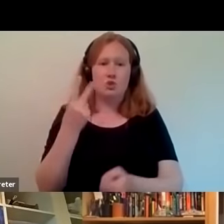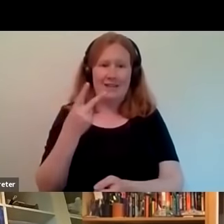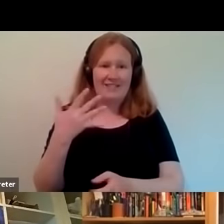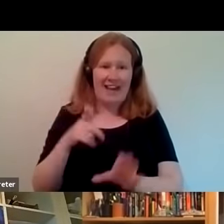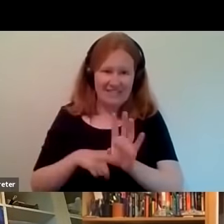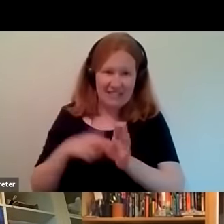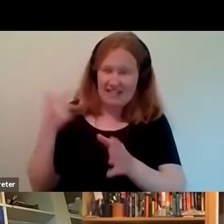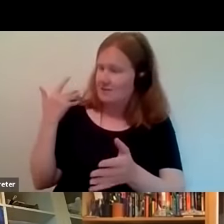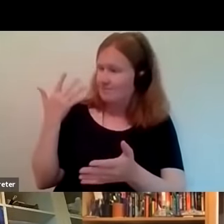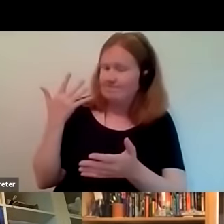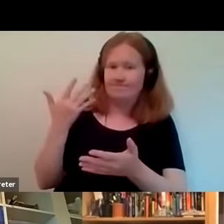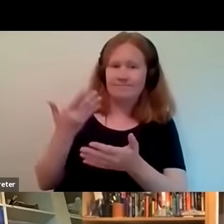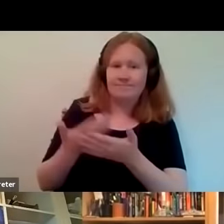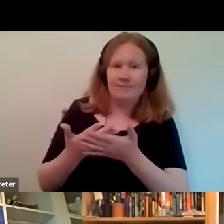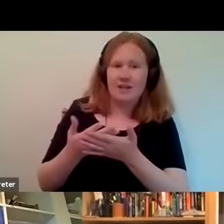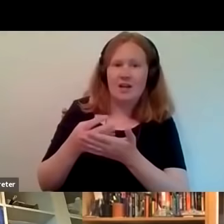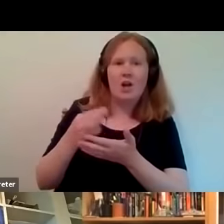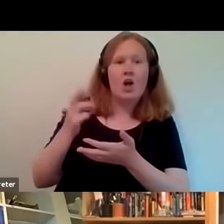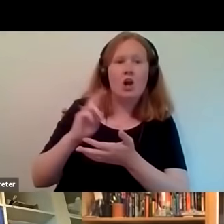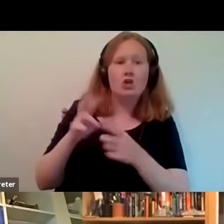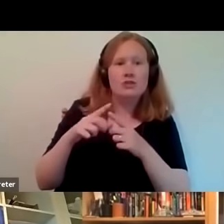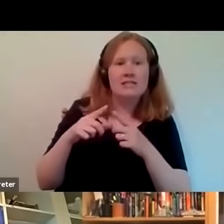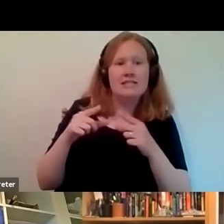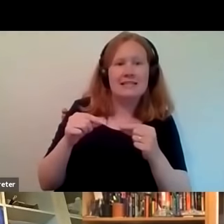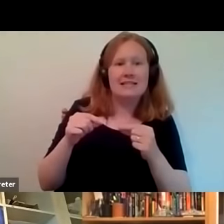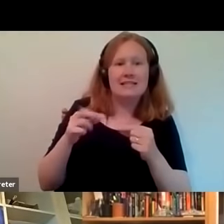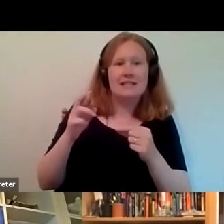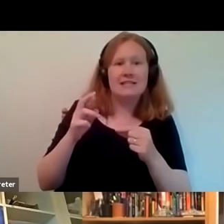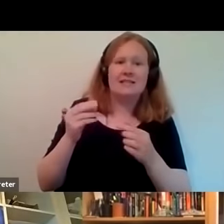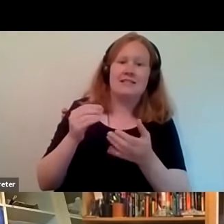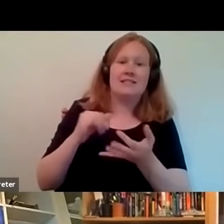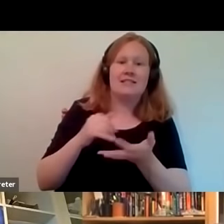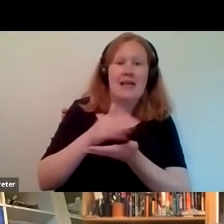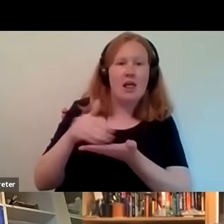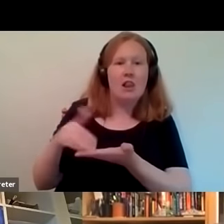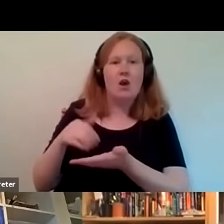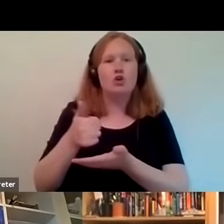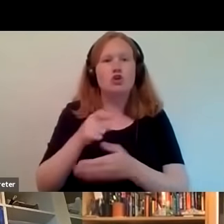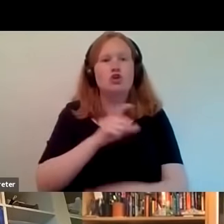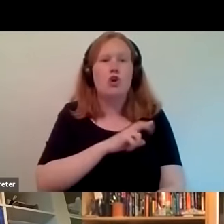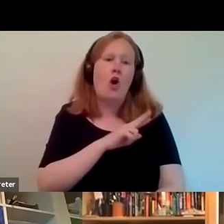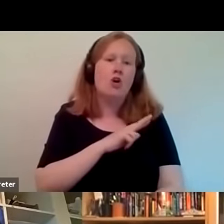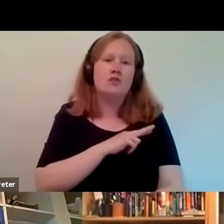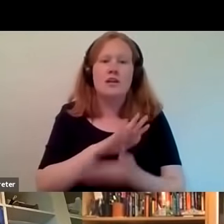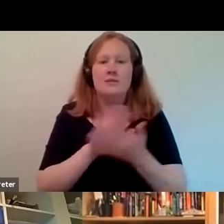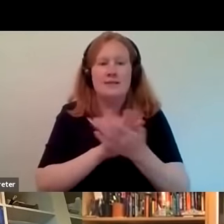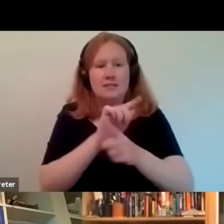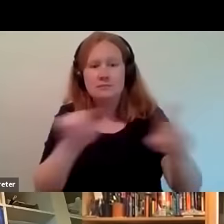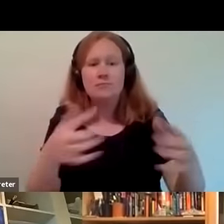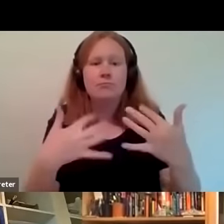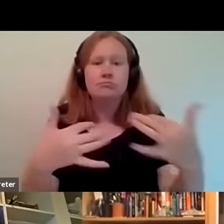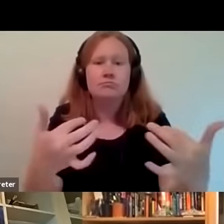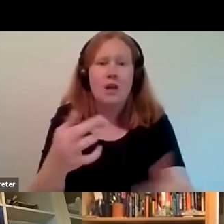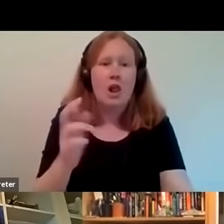distributing um in uh lottery ticket sale um good cause money so if there are any lottery players out there in the audience